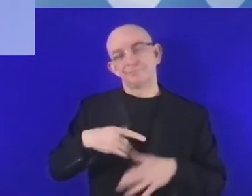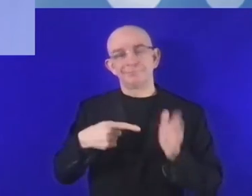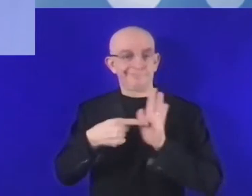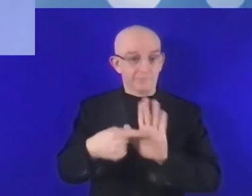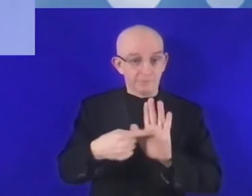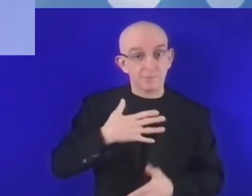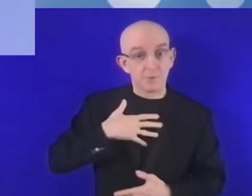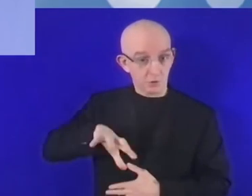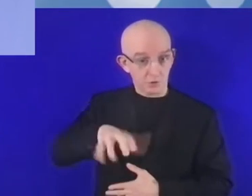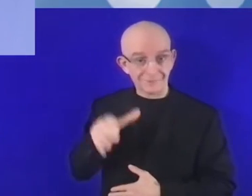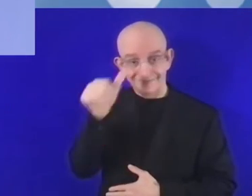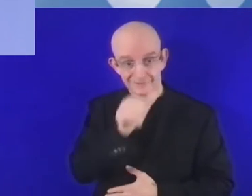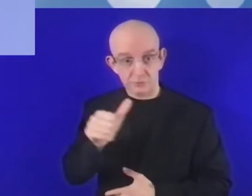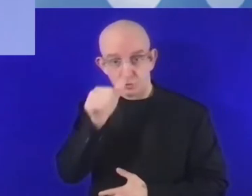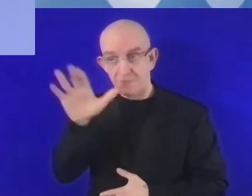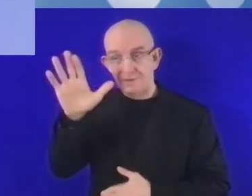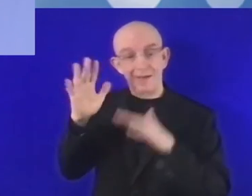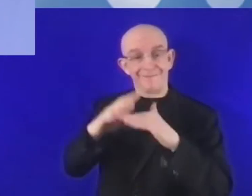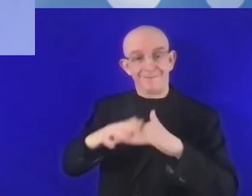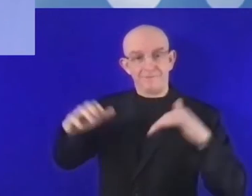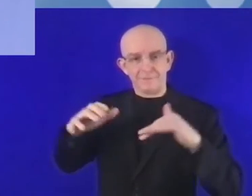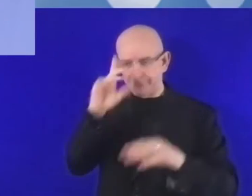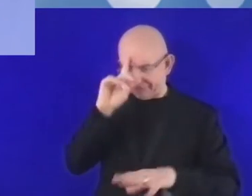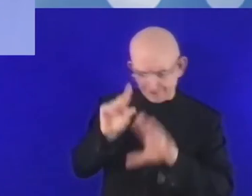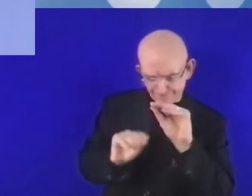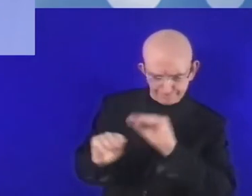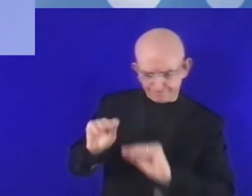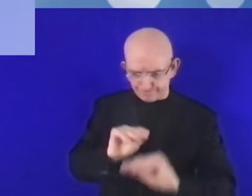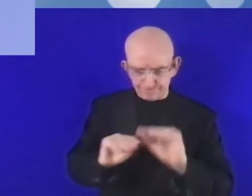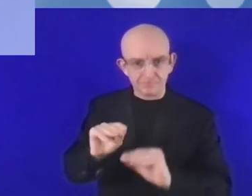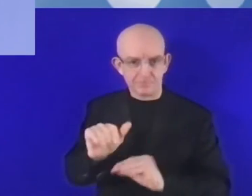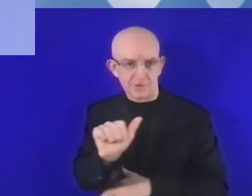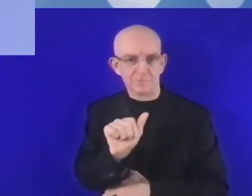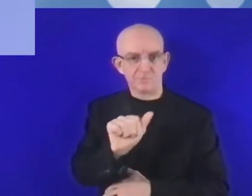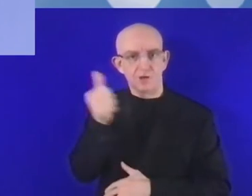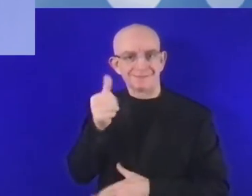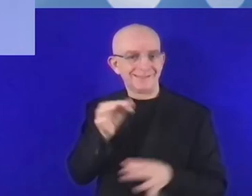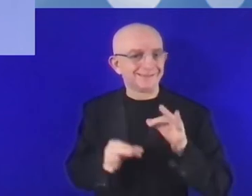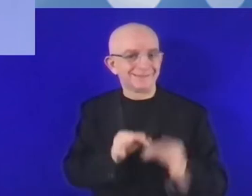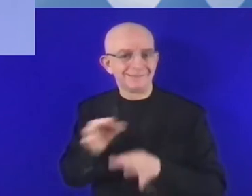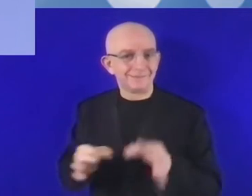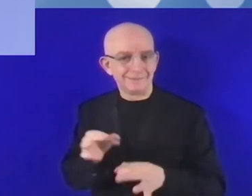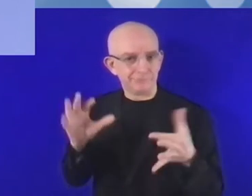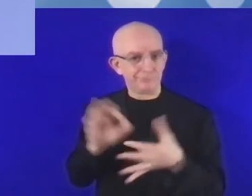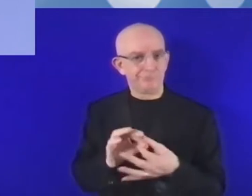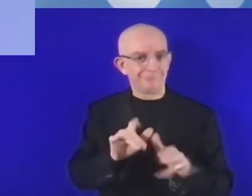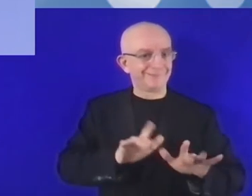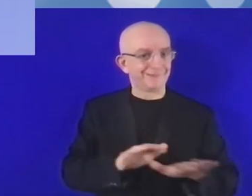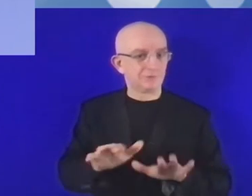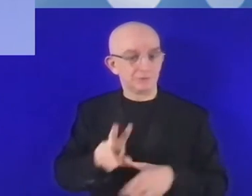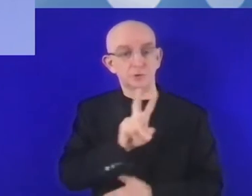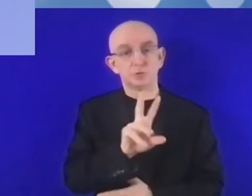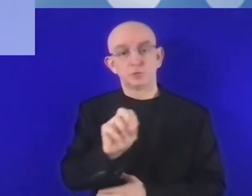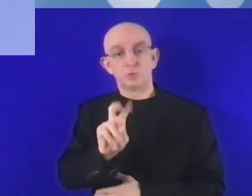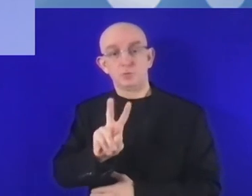digital transformation strategy, the strategy highlighted the need to urgent, bold, and